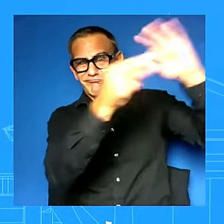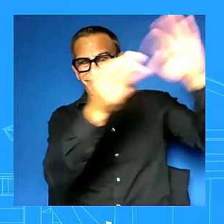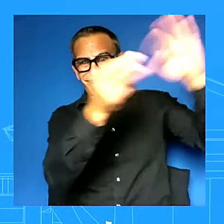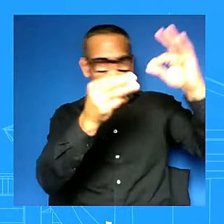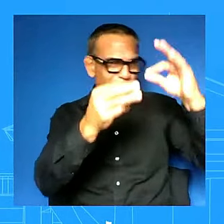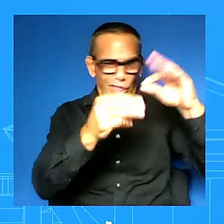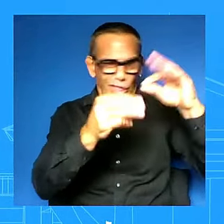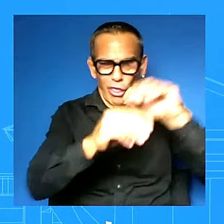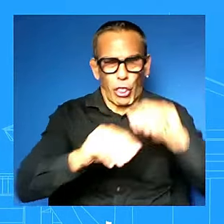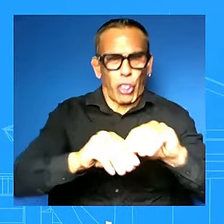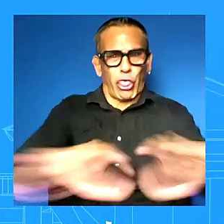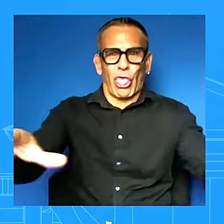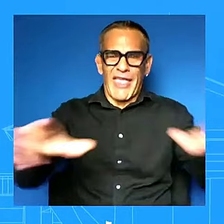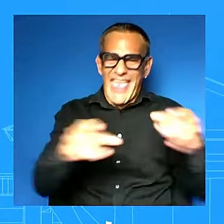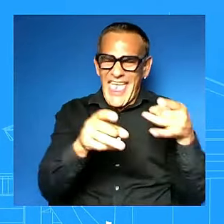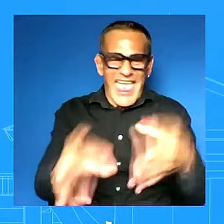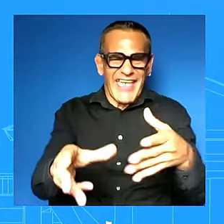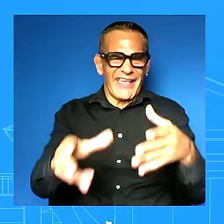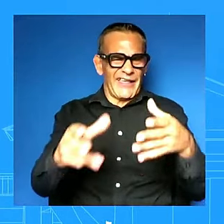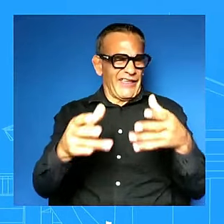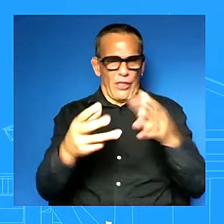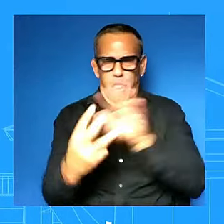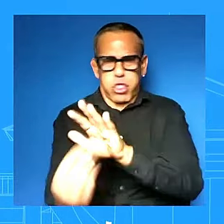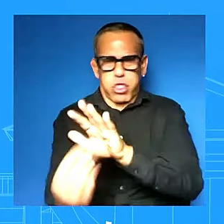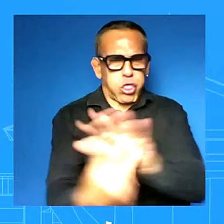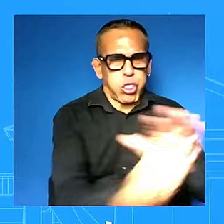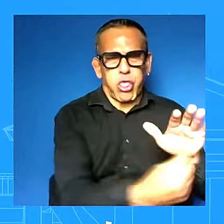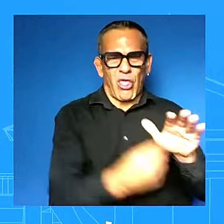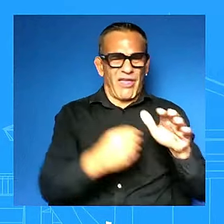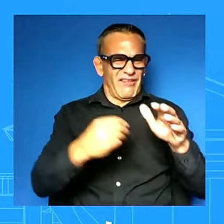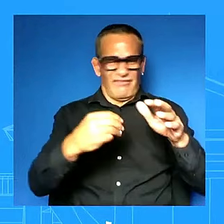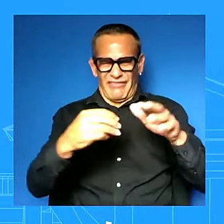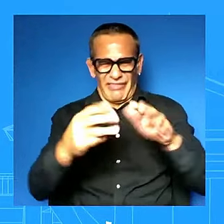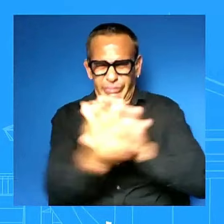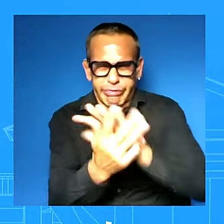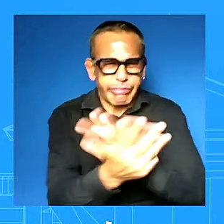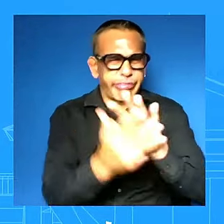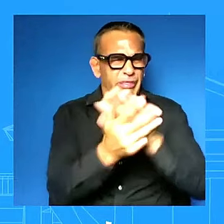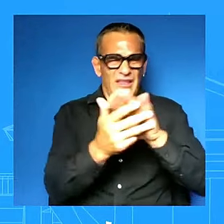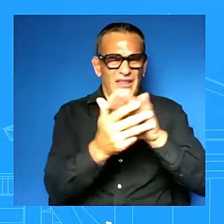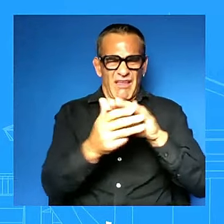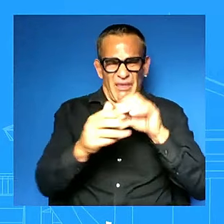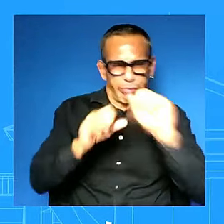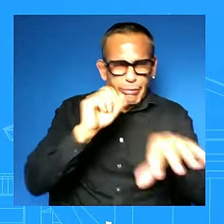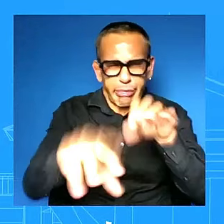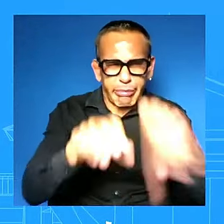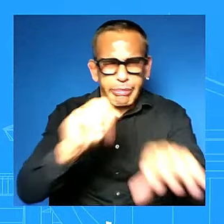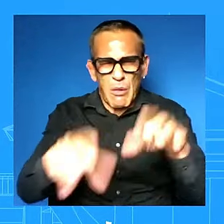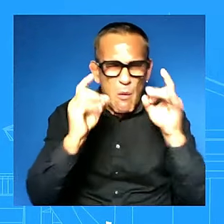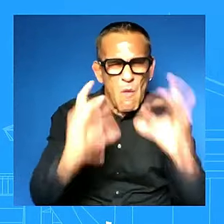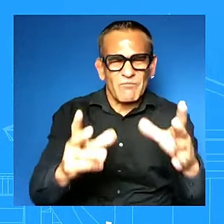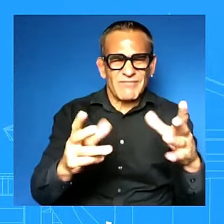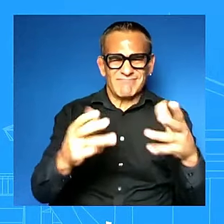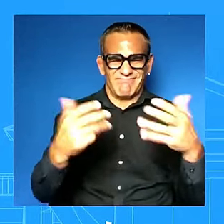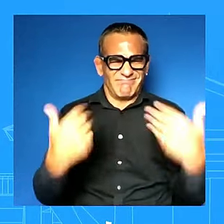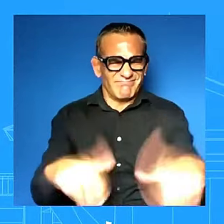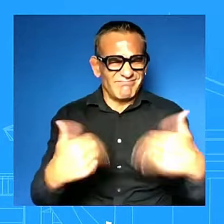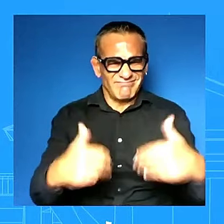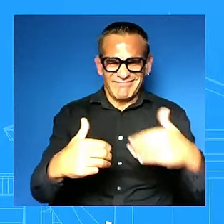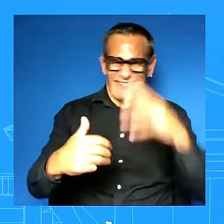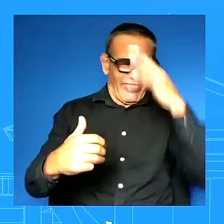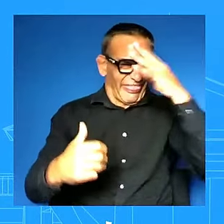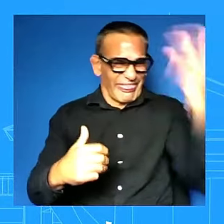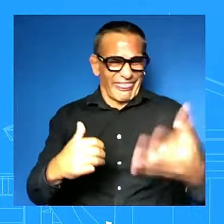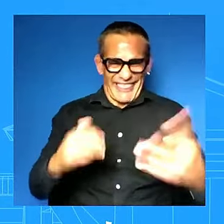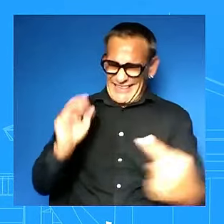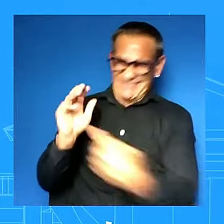and bizarre smear that has been debunked as i just stated when i answered this question moments ago that is dangerous that is